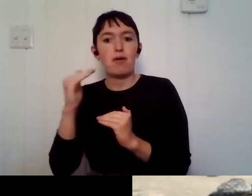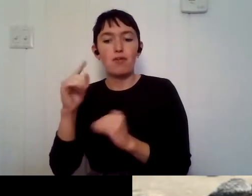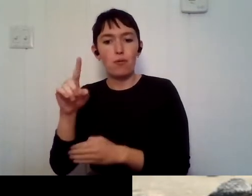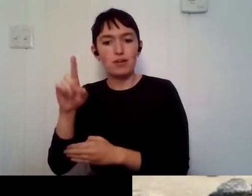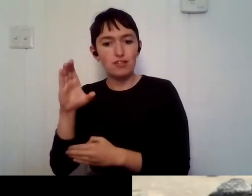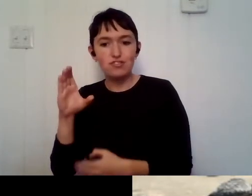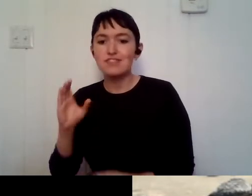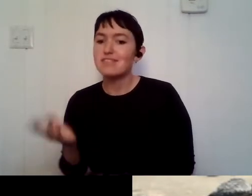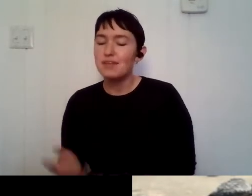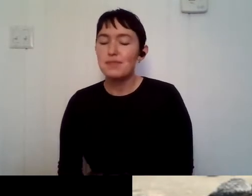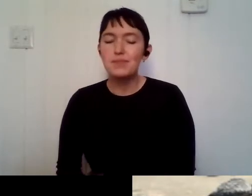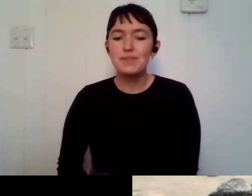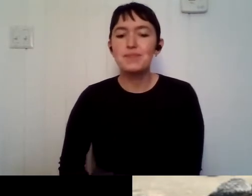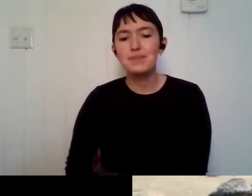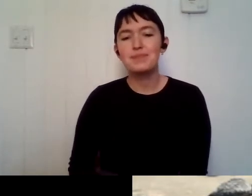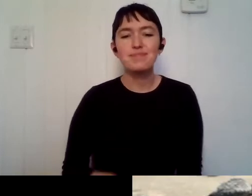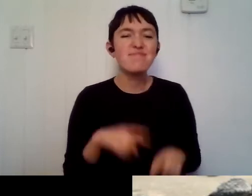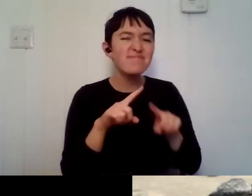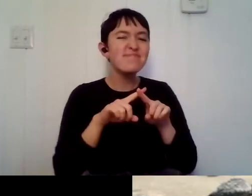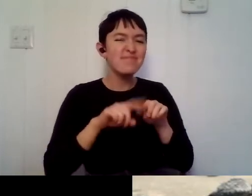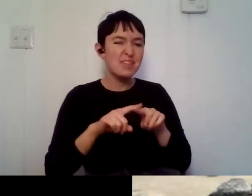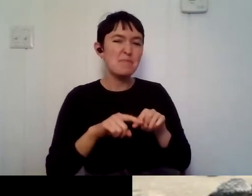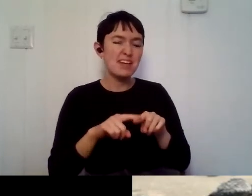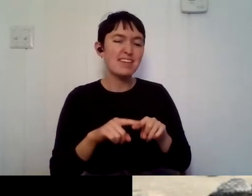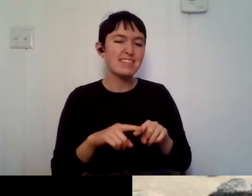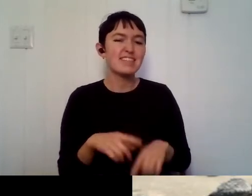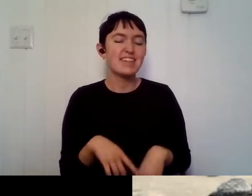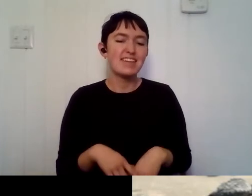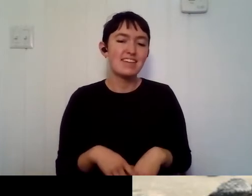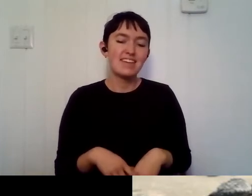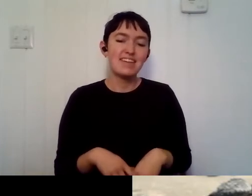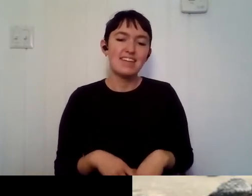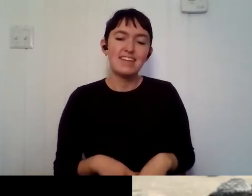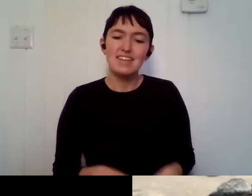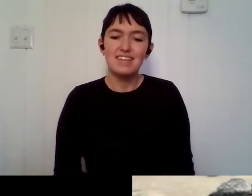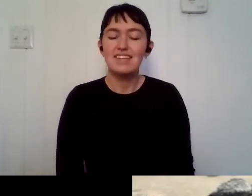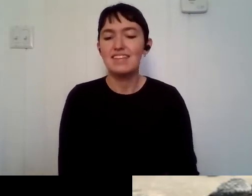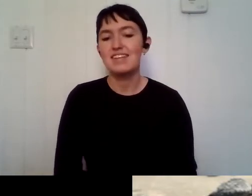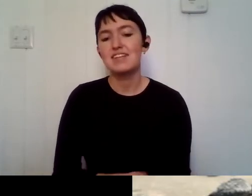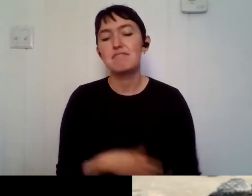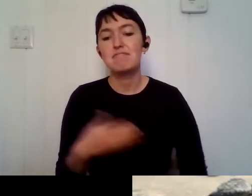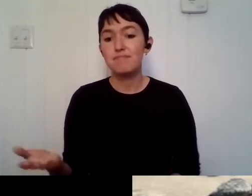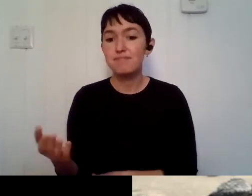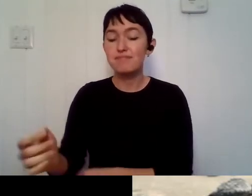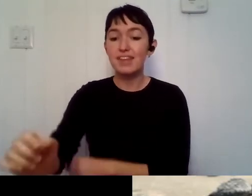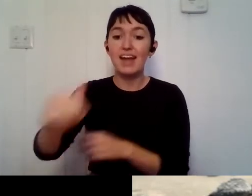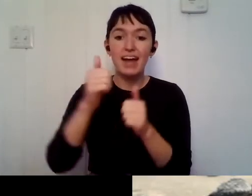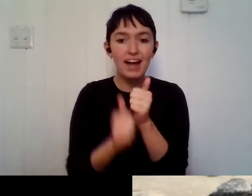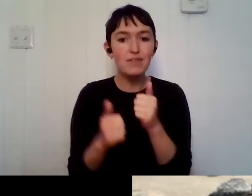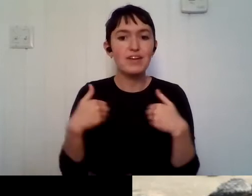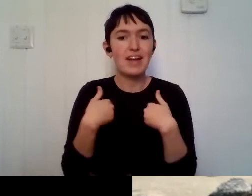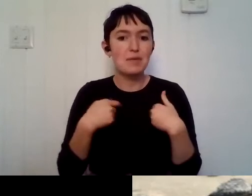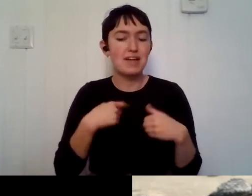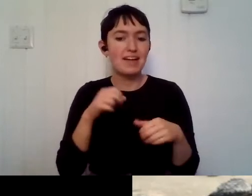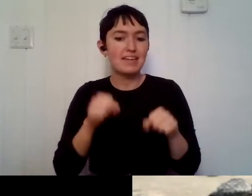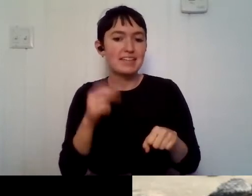so it just depends on that either, um, like every animal I get to see, I'm, I'm excited about,